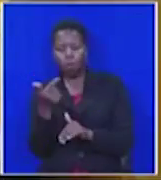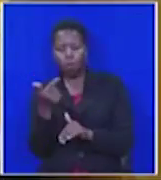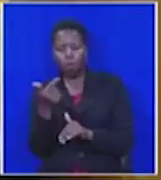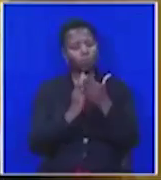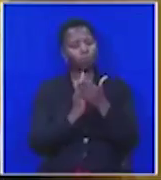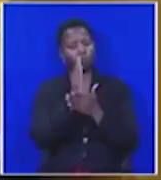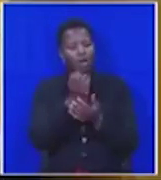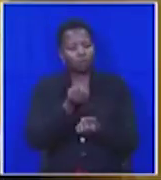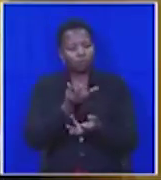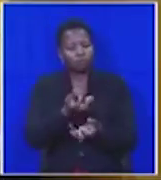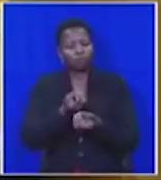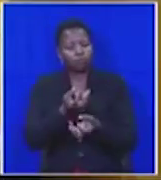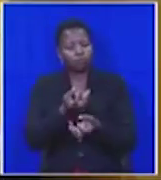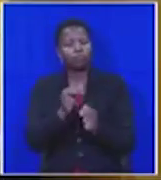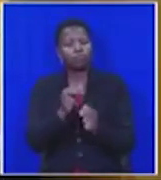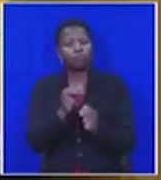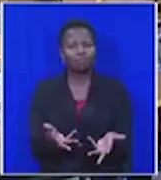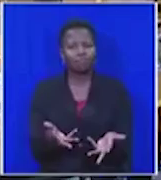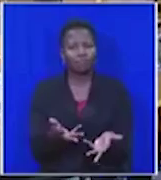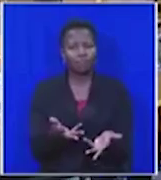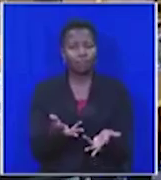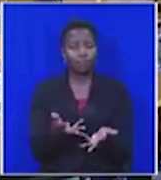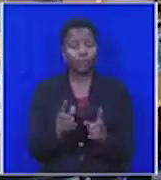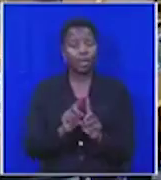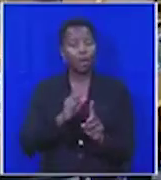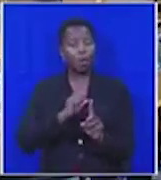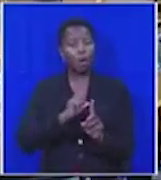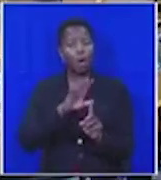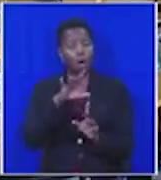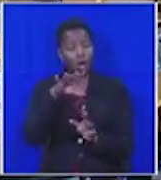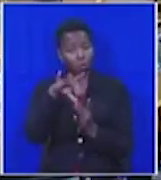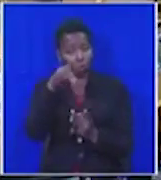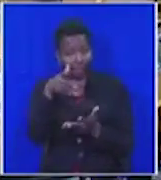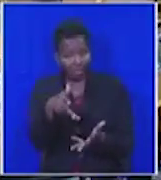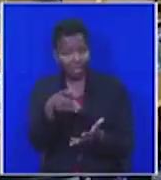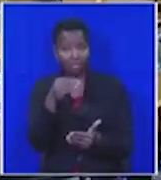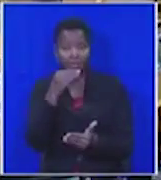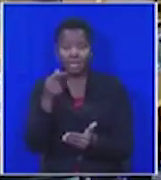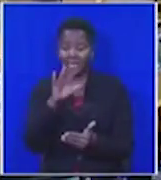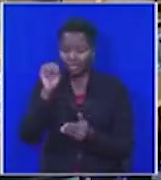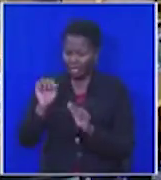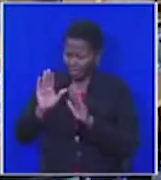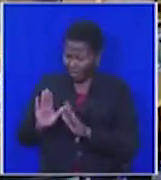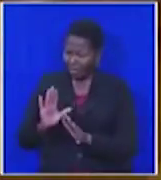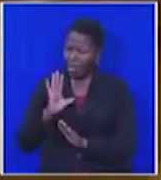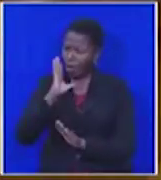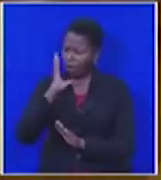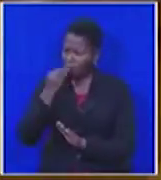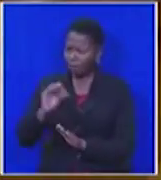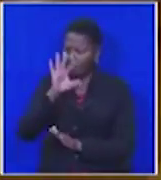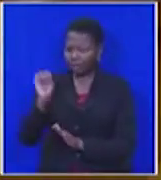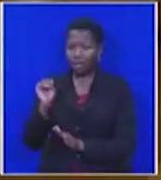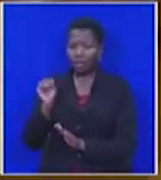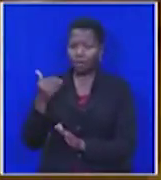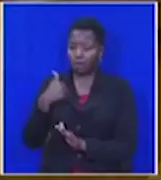right to freedom of speech. They did this precisely to ensure that never again in this beautiful land of ours would the ability